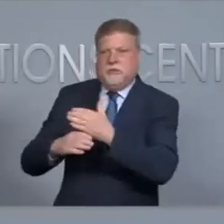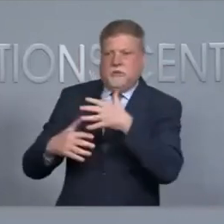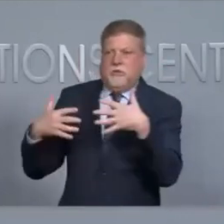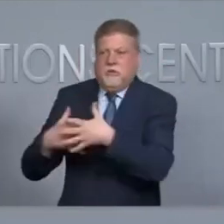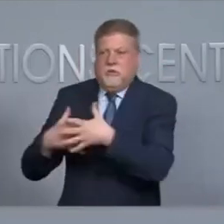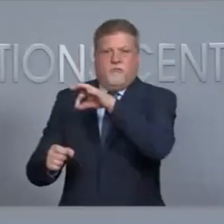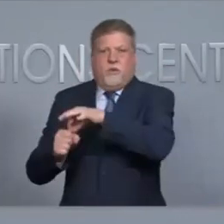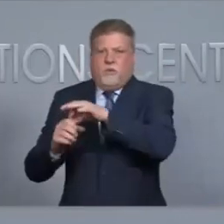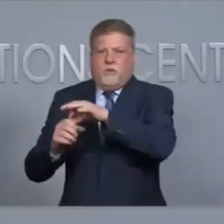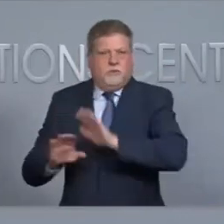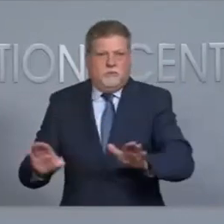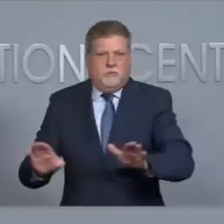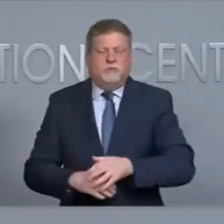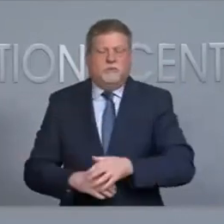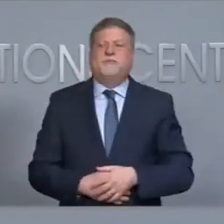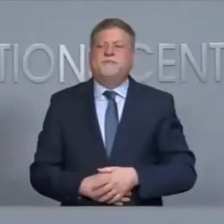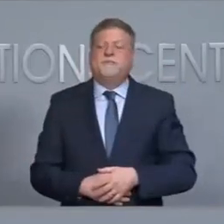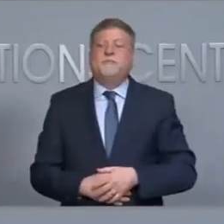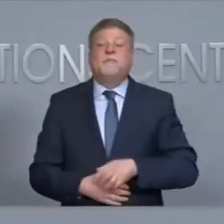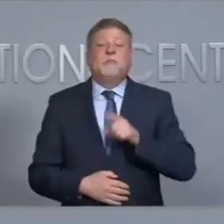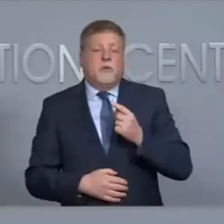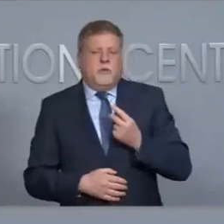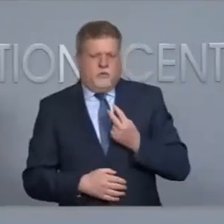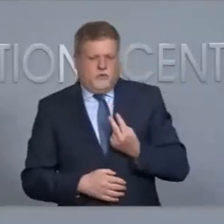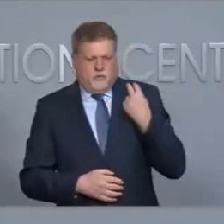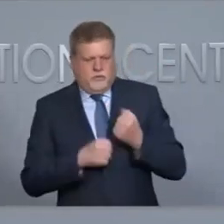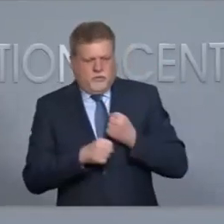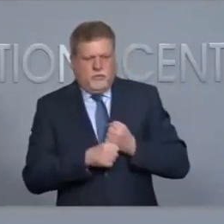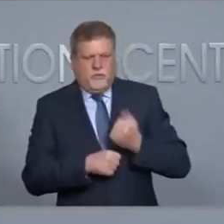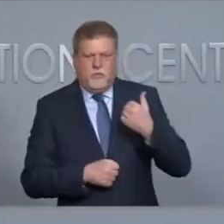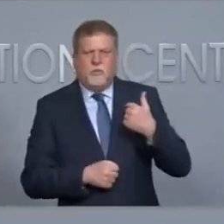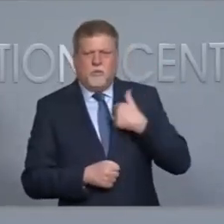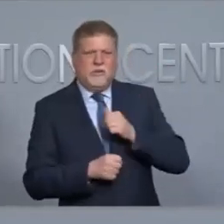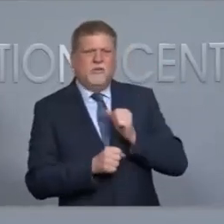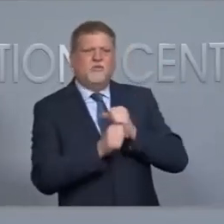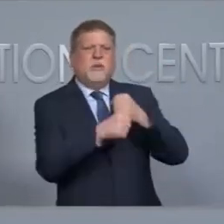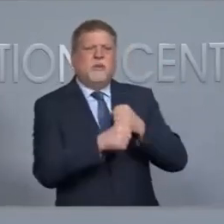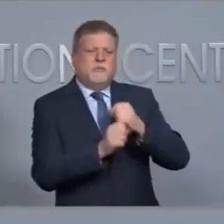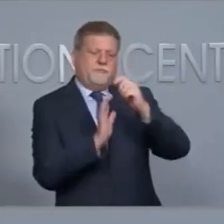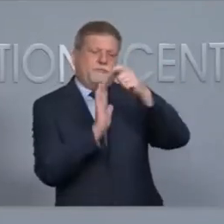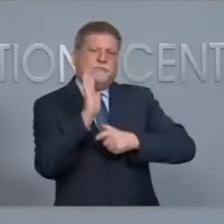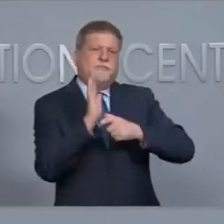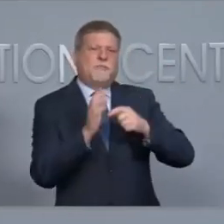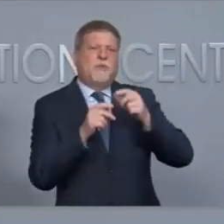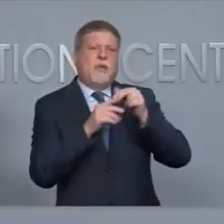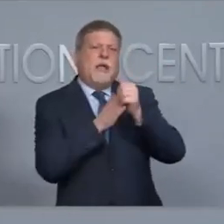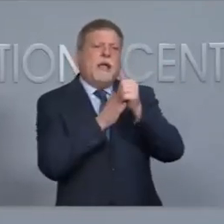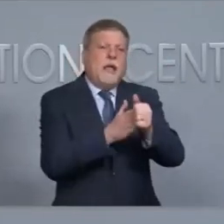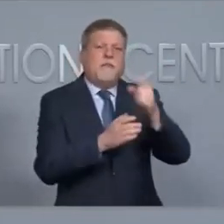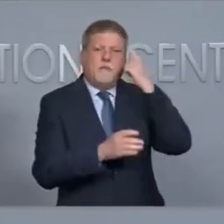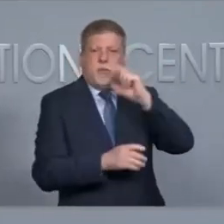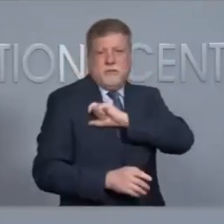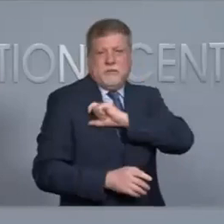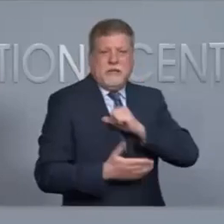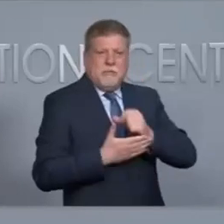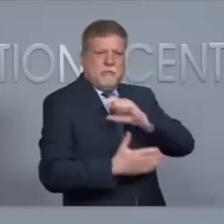have, a couple of years ago, we produced the guide for law enforcement officials so that they understand